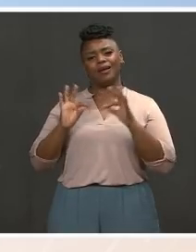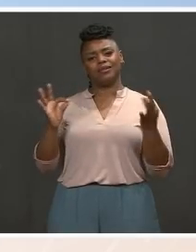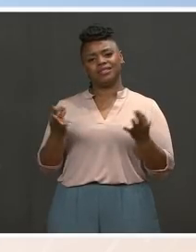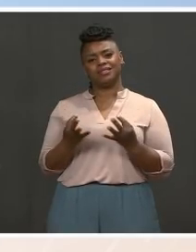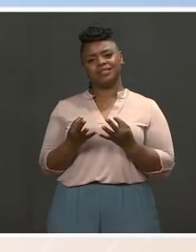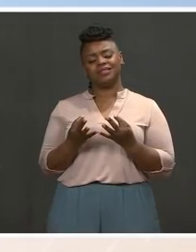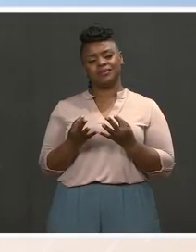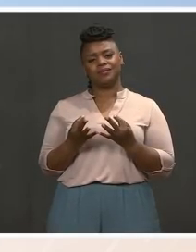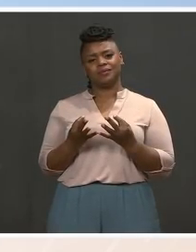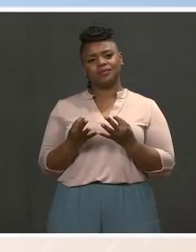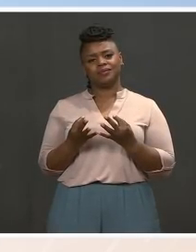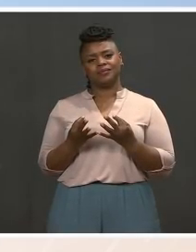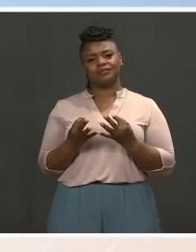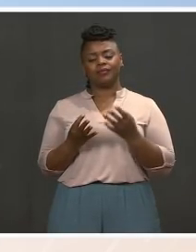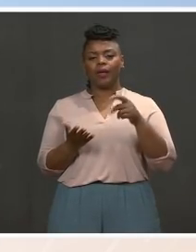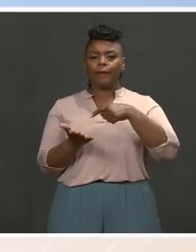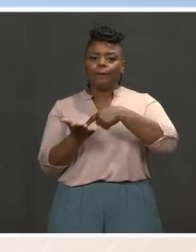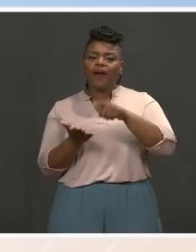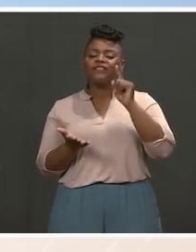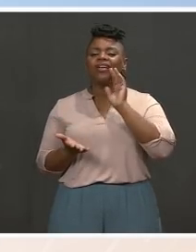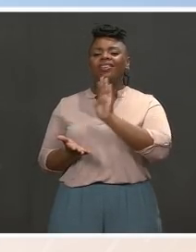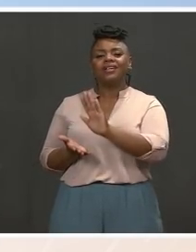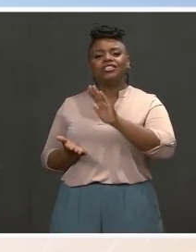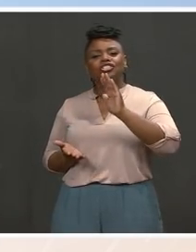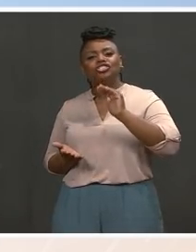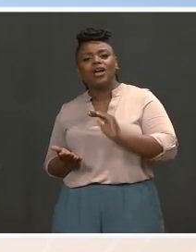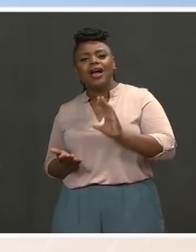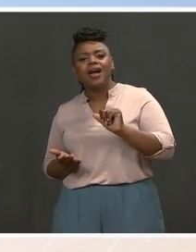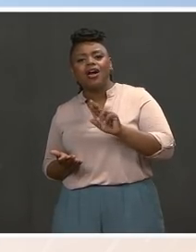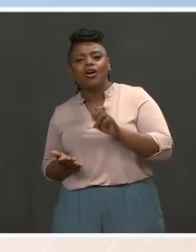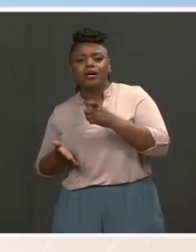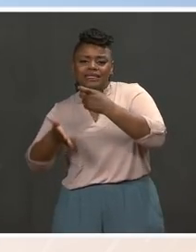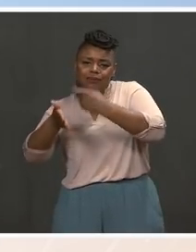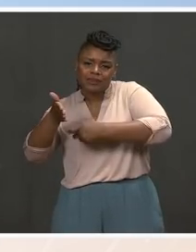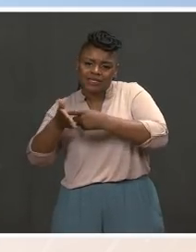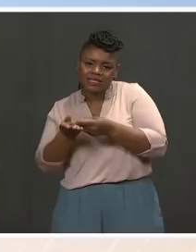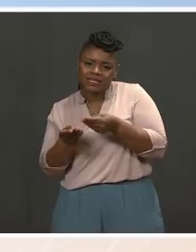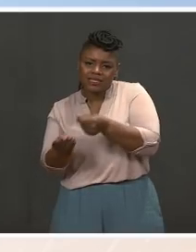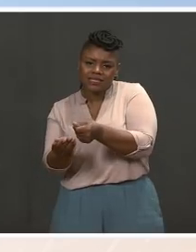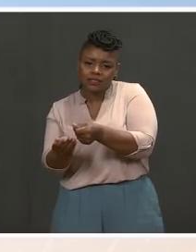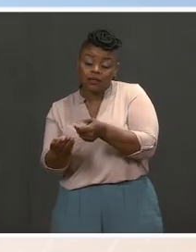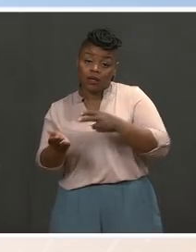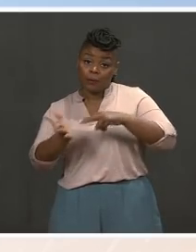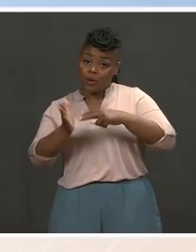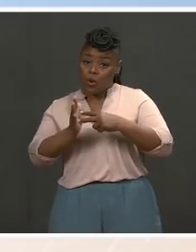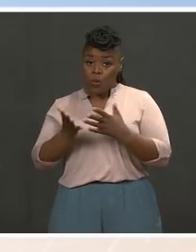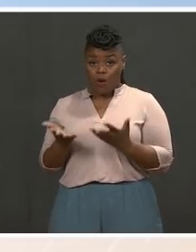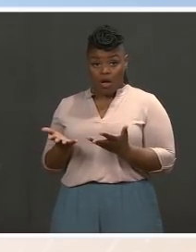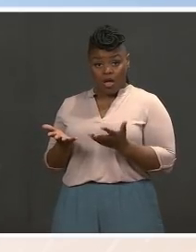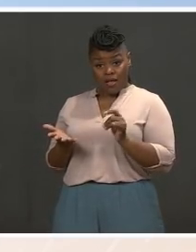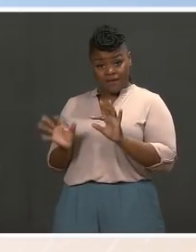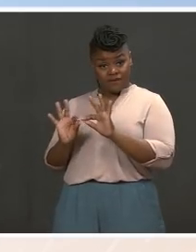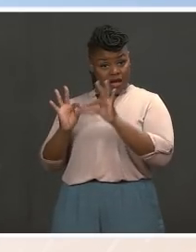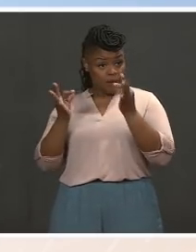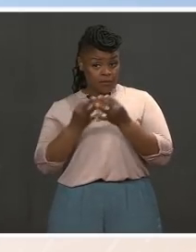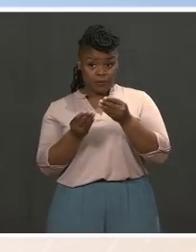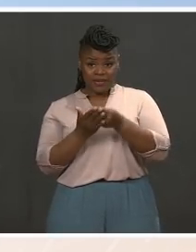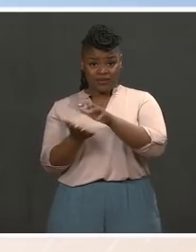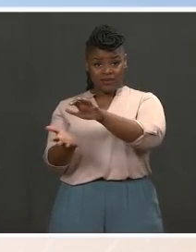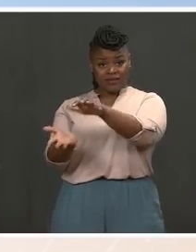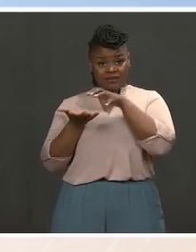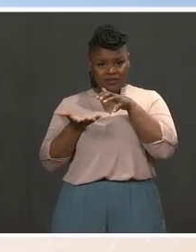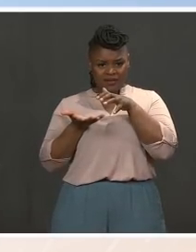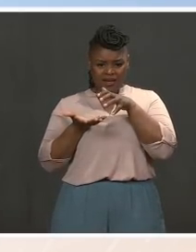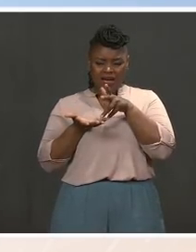costs. Families will get back as a refundable tax credit as much as half, half of their spending on child care for children